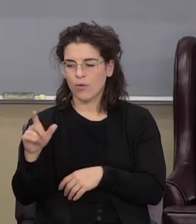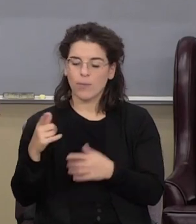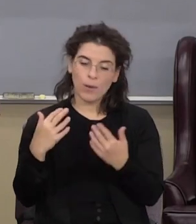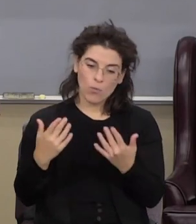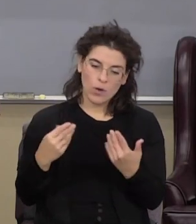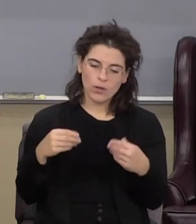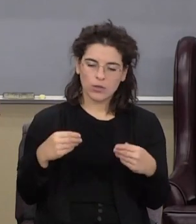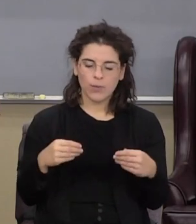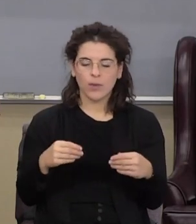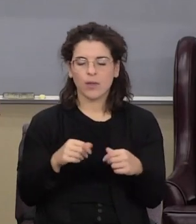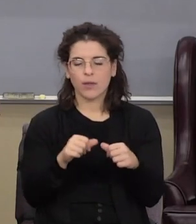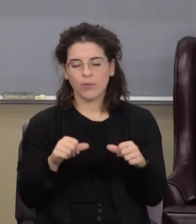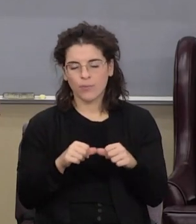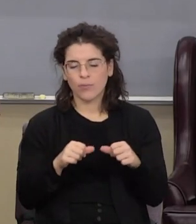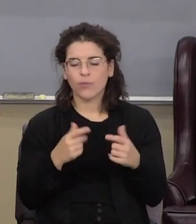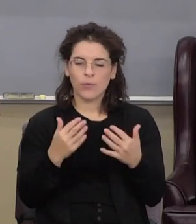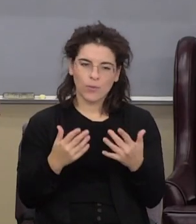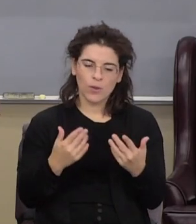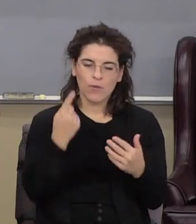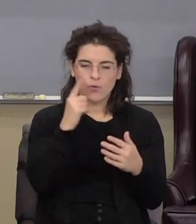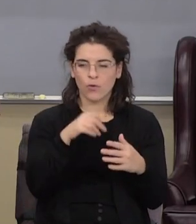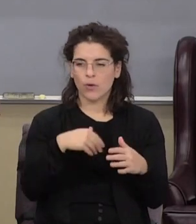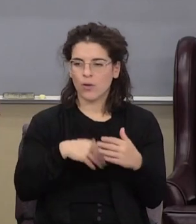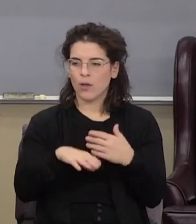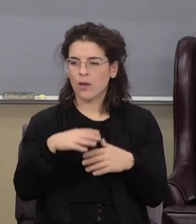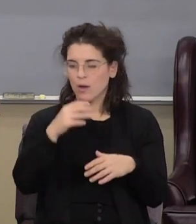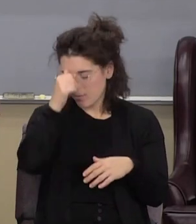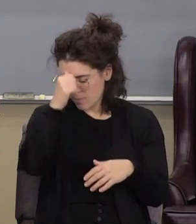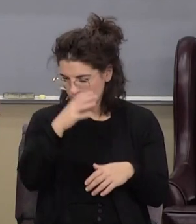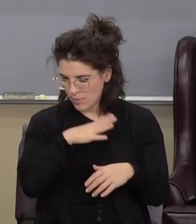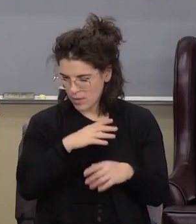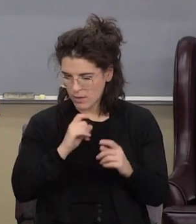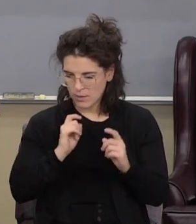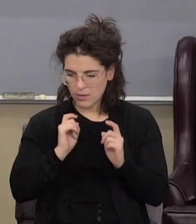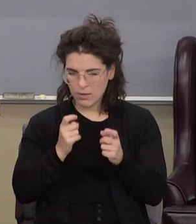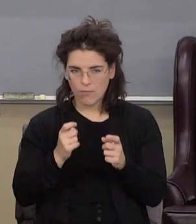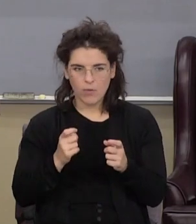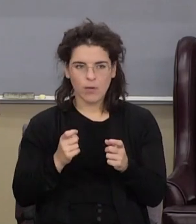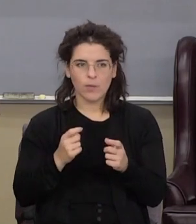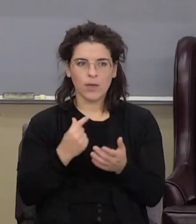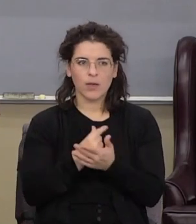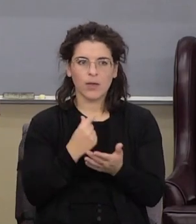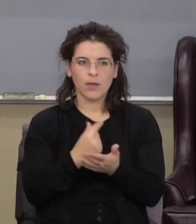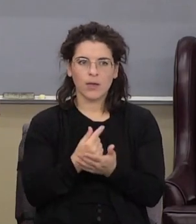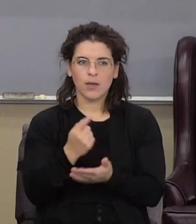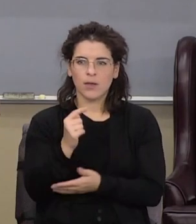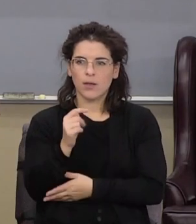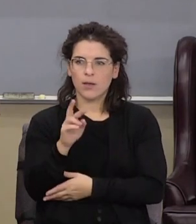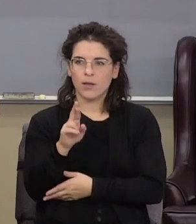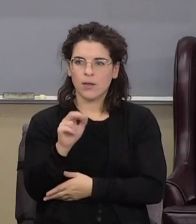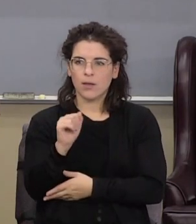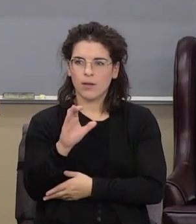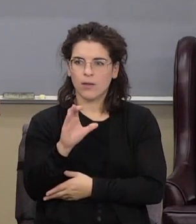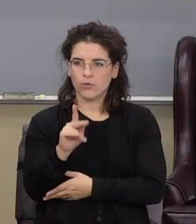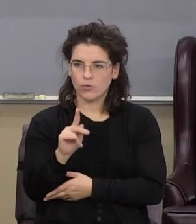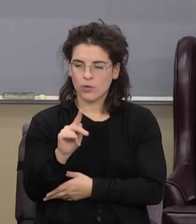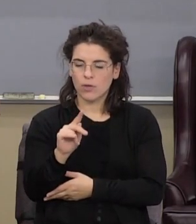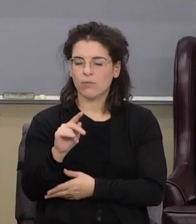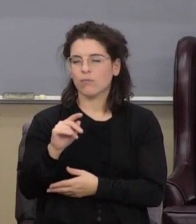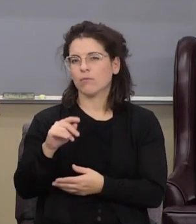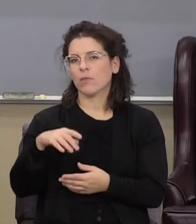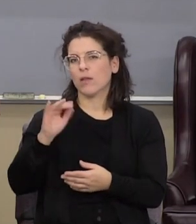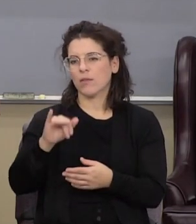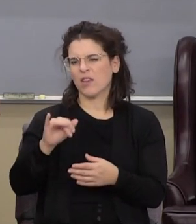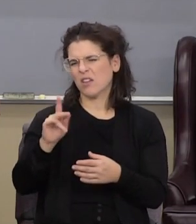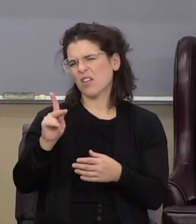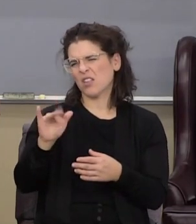restroom and do her shopping. And a gentleman came up and he handed me a gospel tract. We were in Kentucky. And I took it from him, I